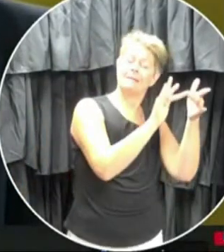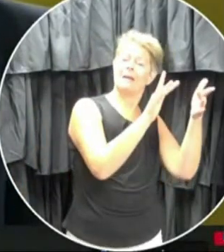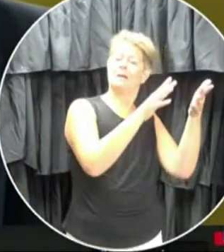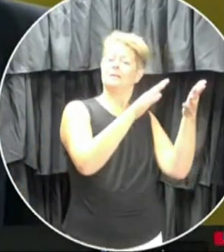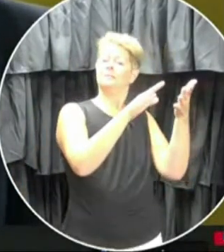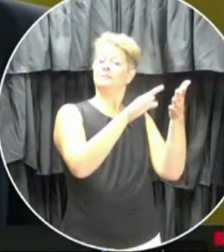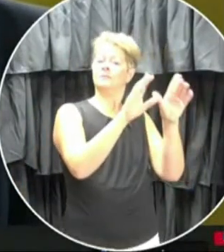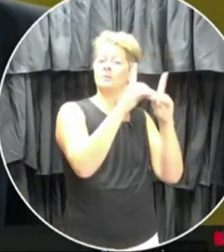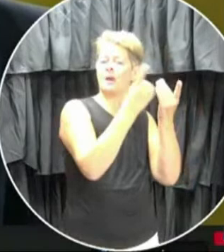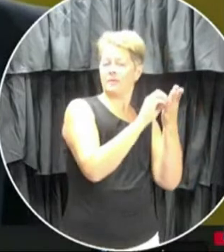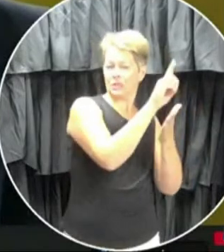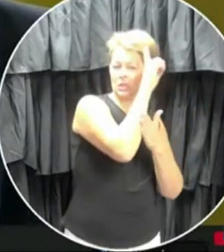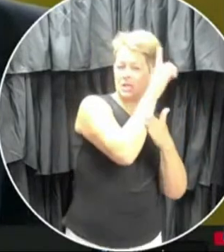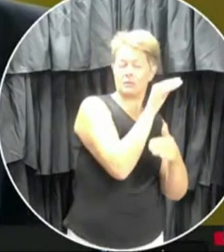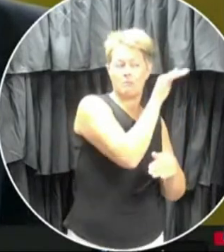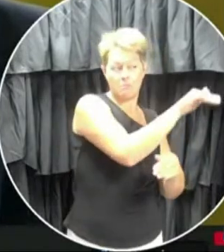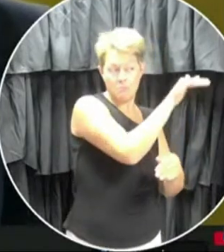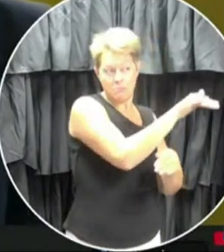childhood development as well.